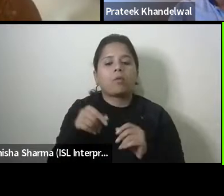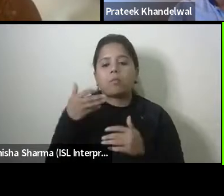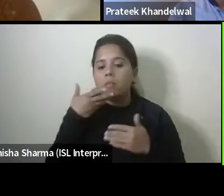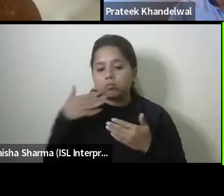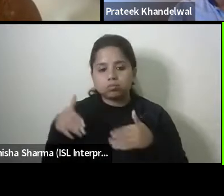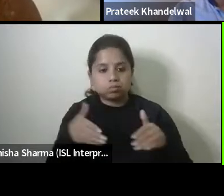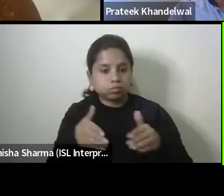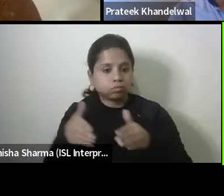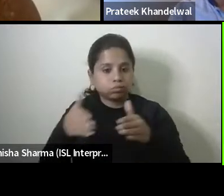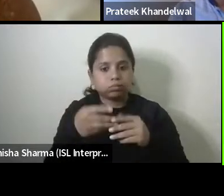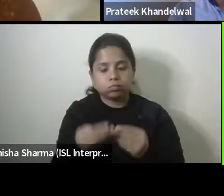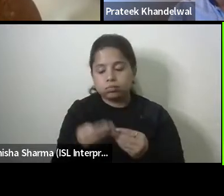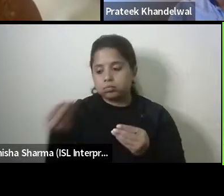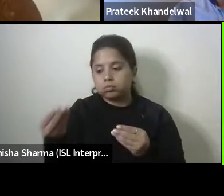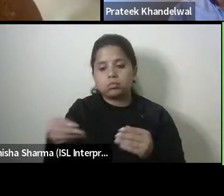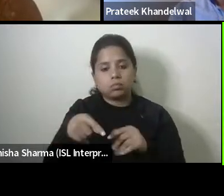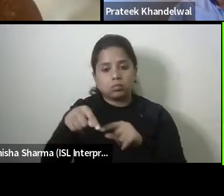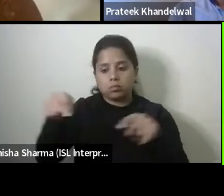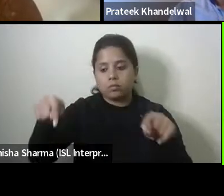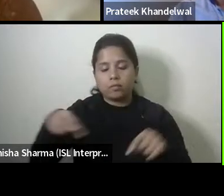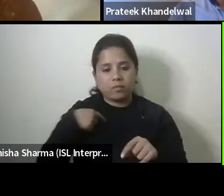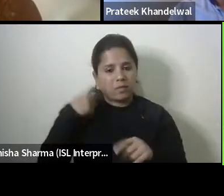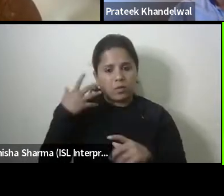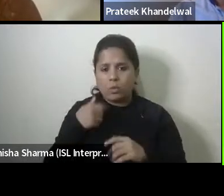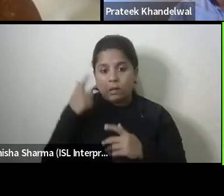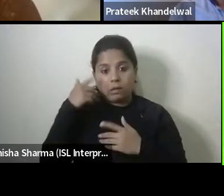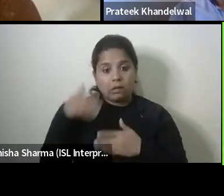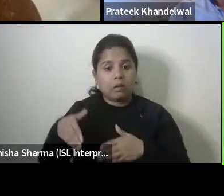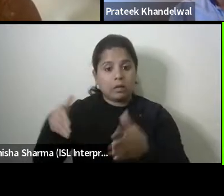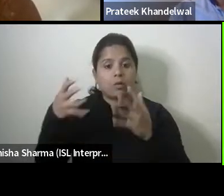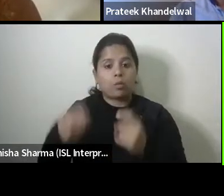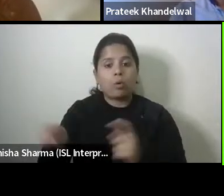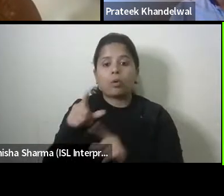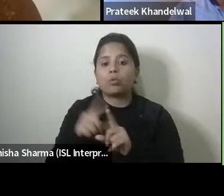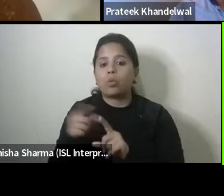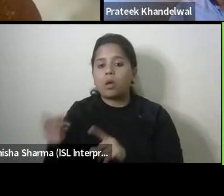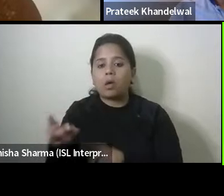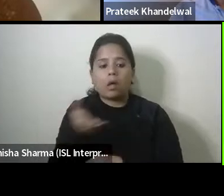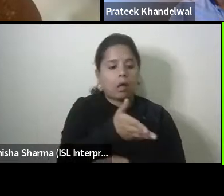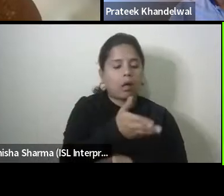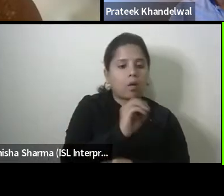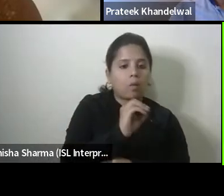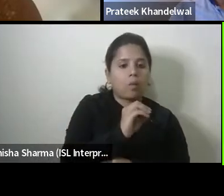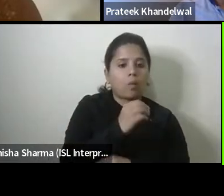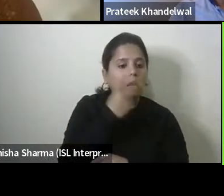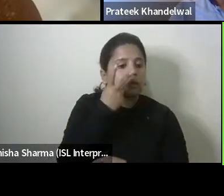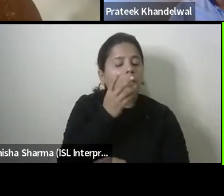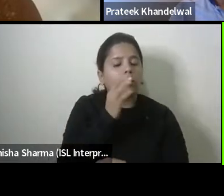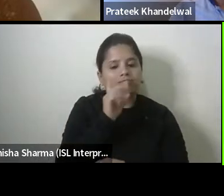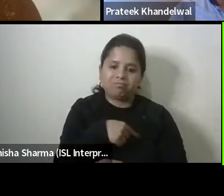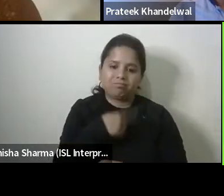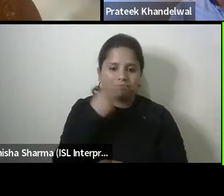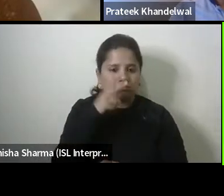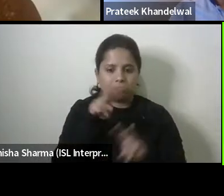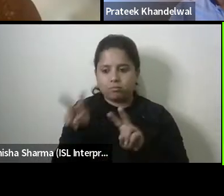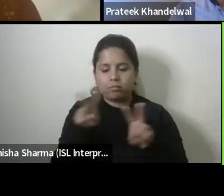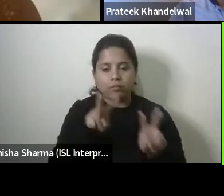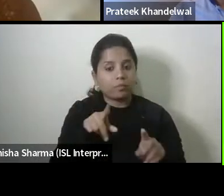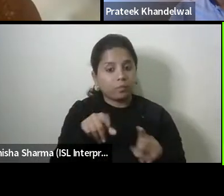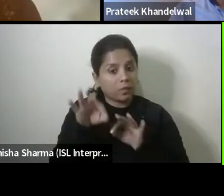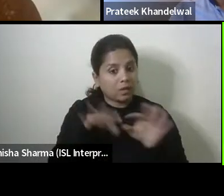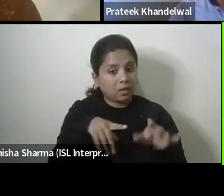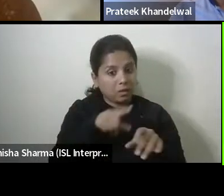uh abating it i mean i don't want my street to do what it has to do and not even acknowledge that so as a city it doesn't work